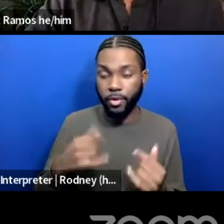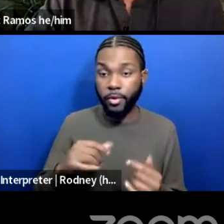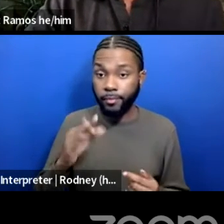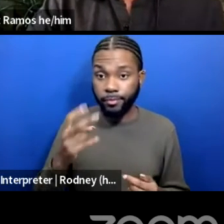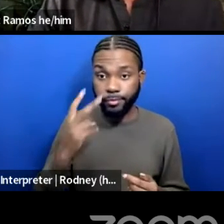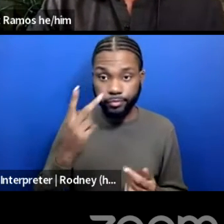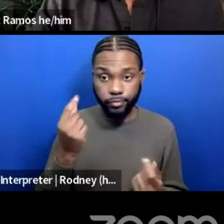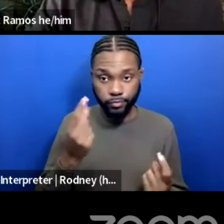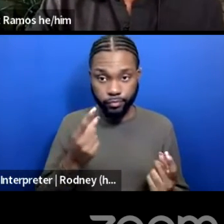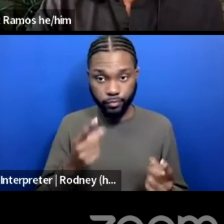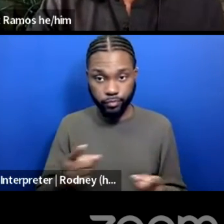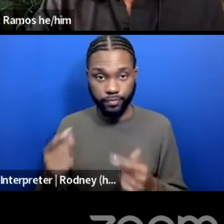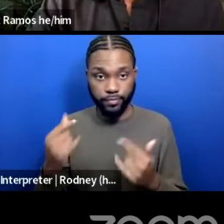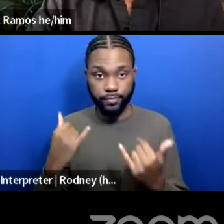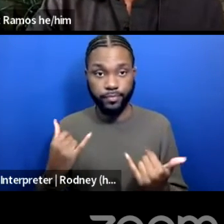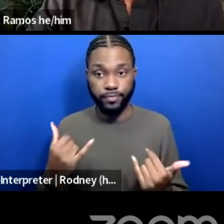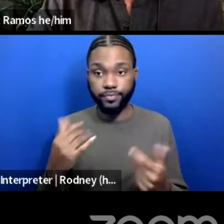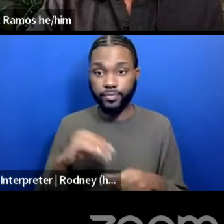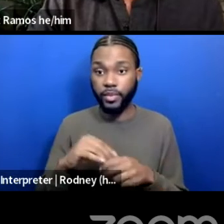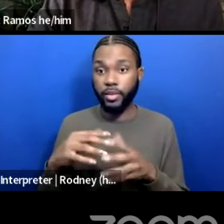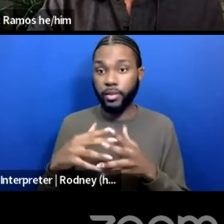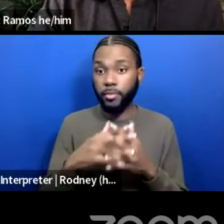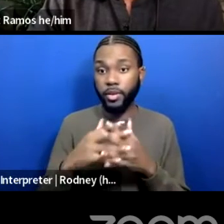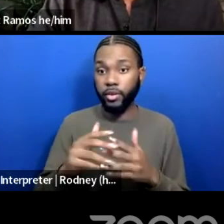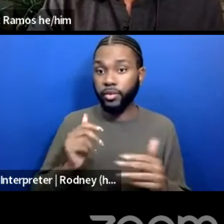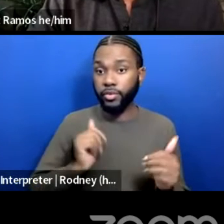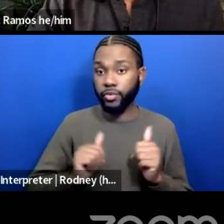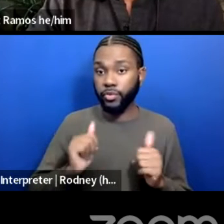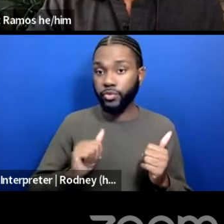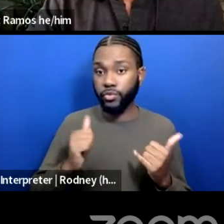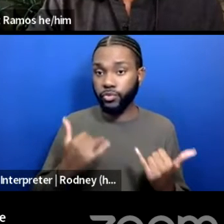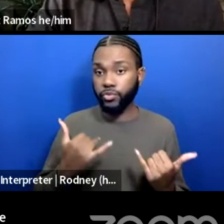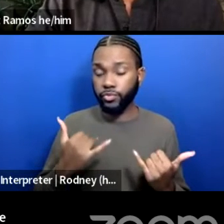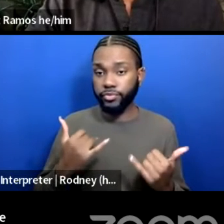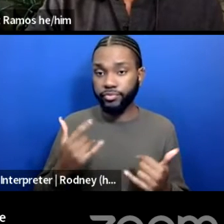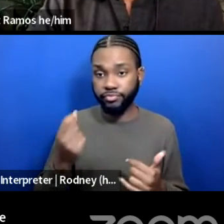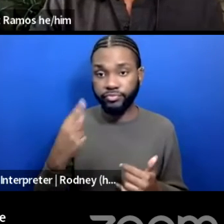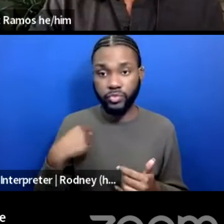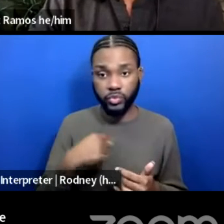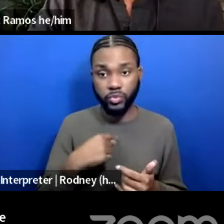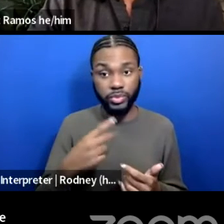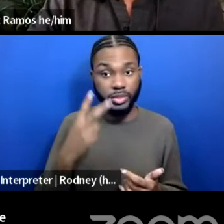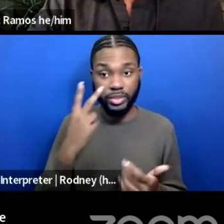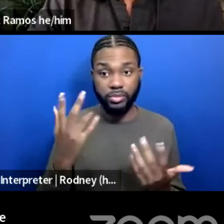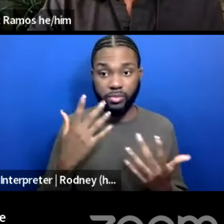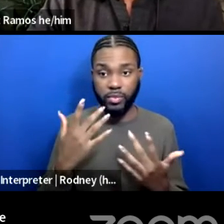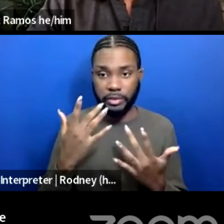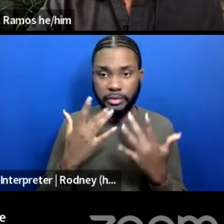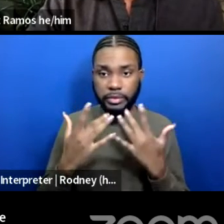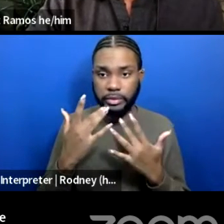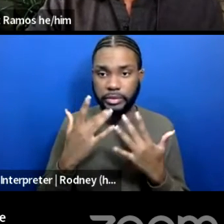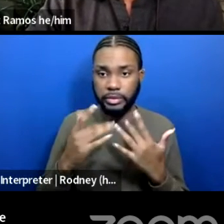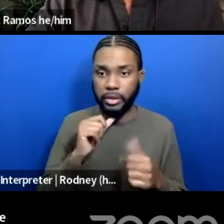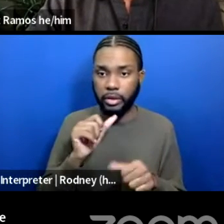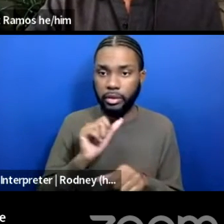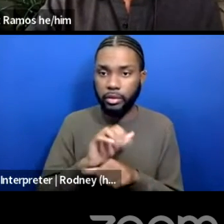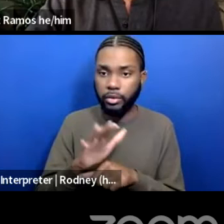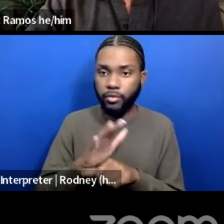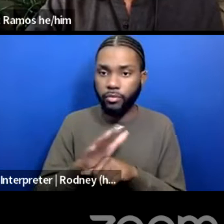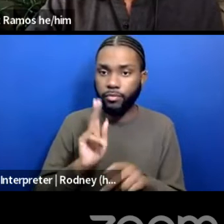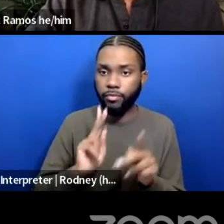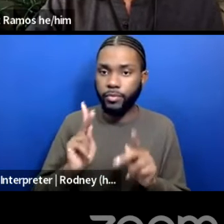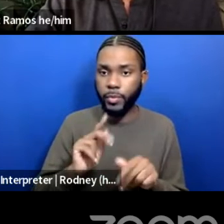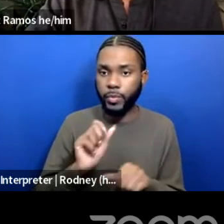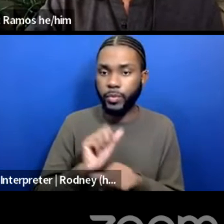what's currently taking place in the American theater right now, we are looking at a labor shortage. It is a